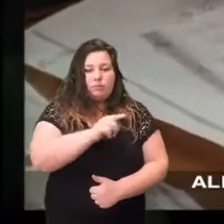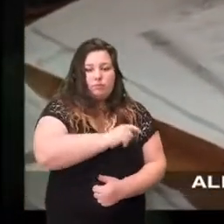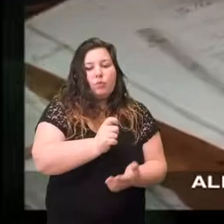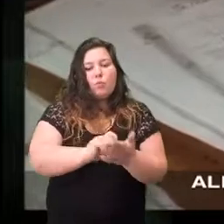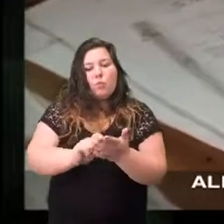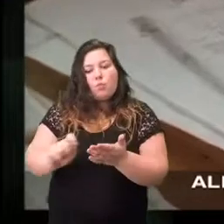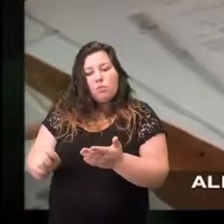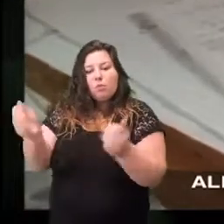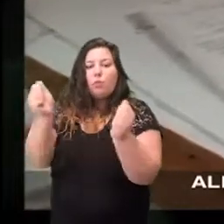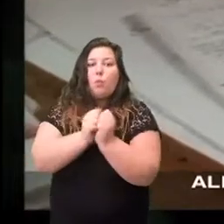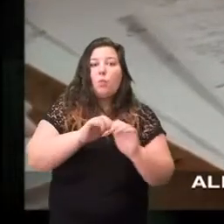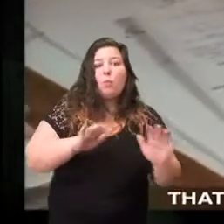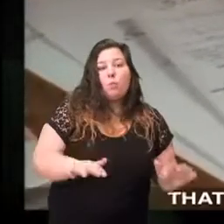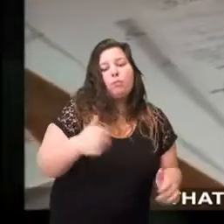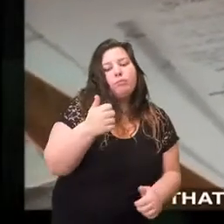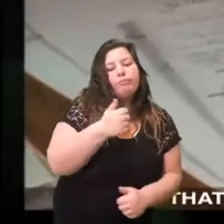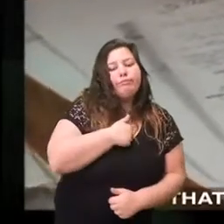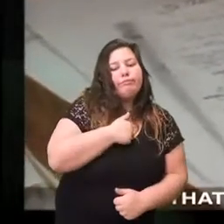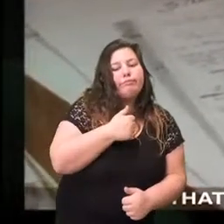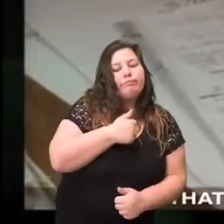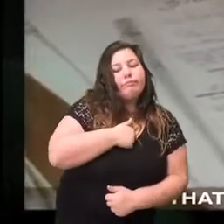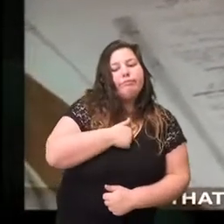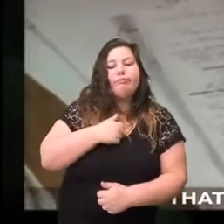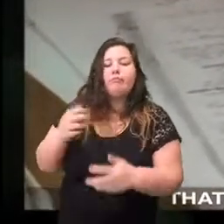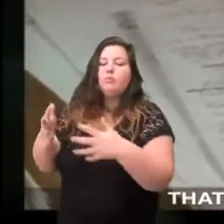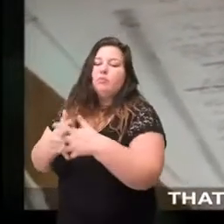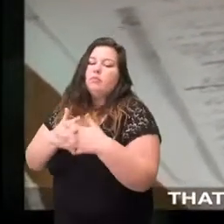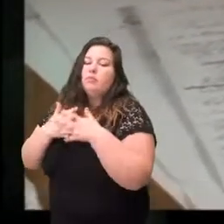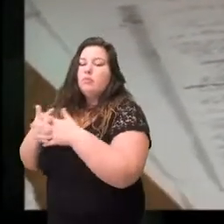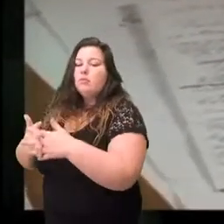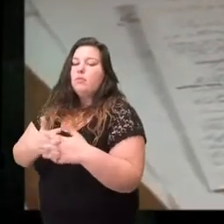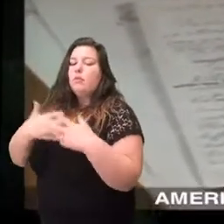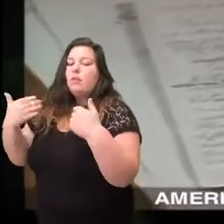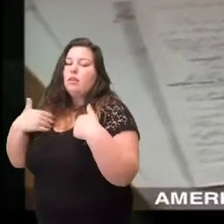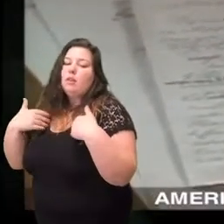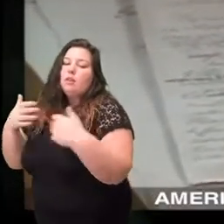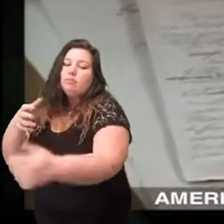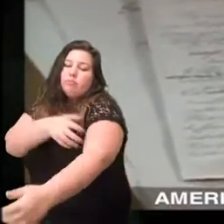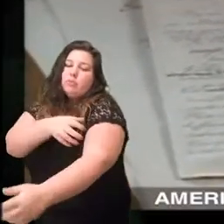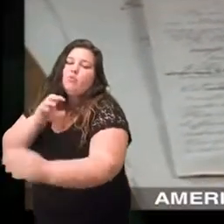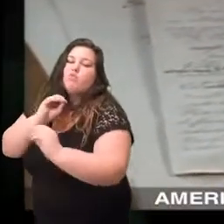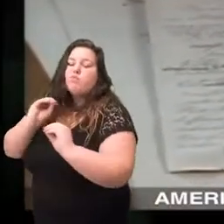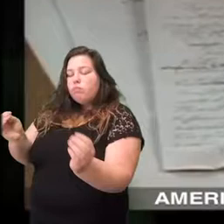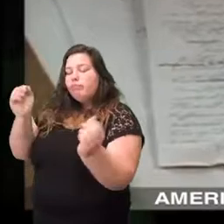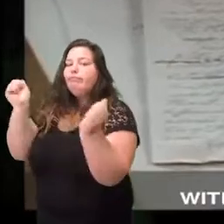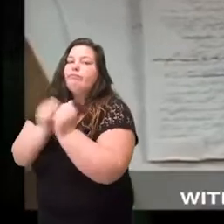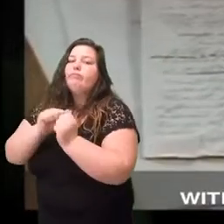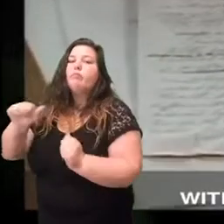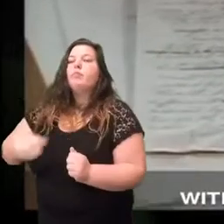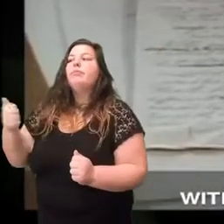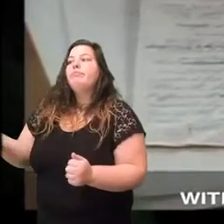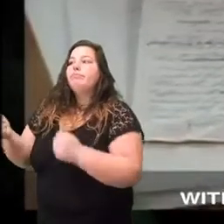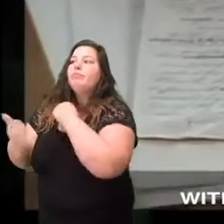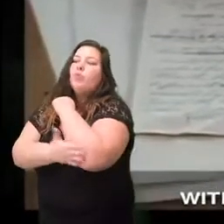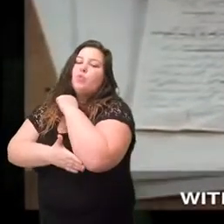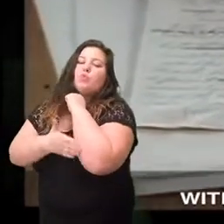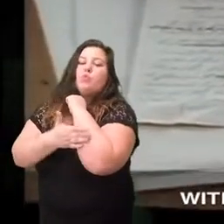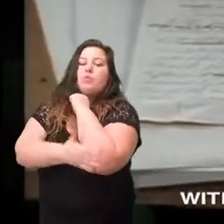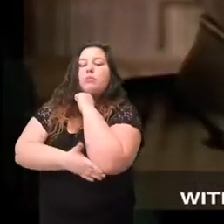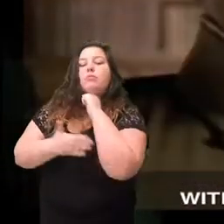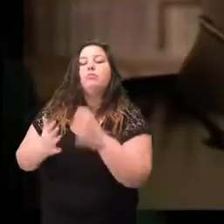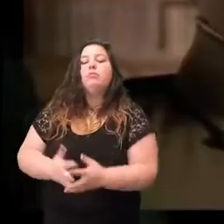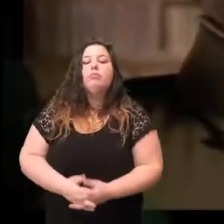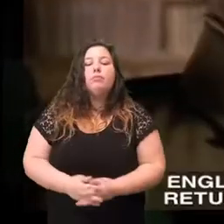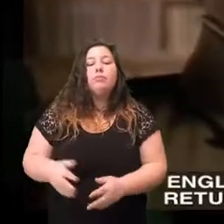Alexander Hamilton writes from Congress that without an army or a navy America is completely powerless to deal with international problems